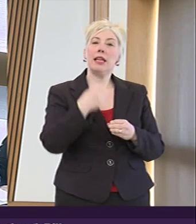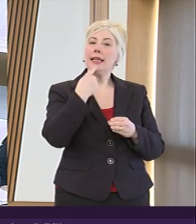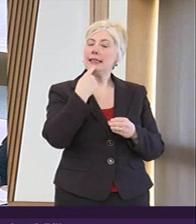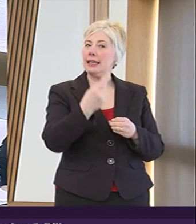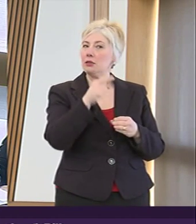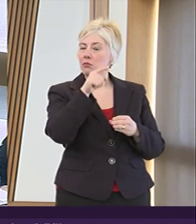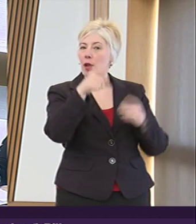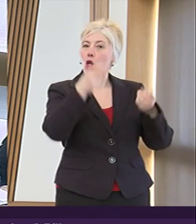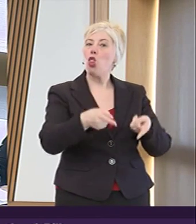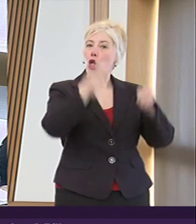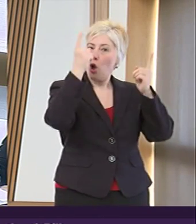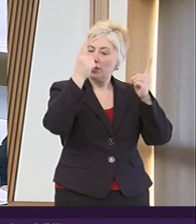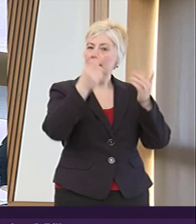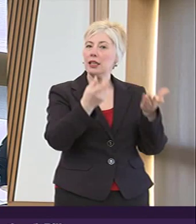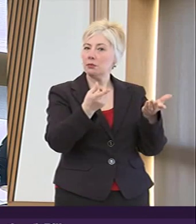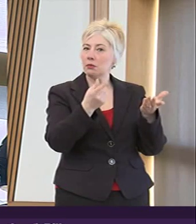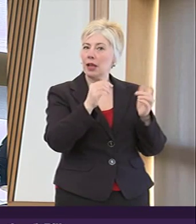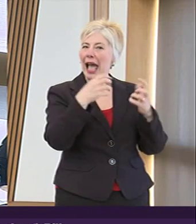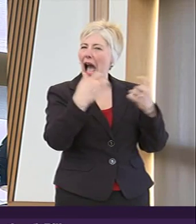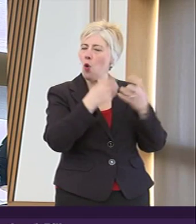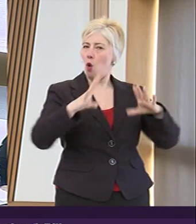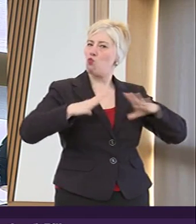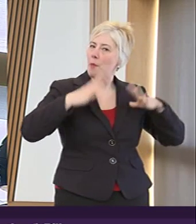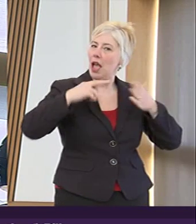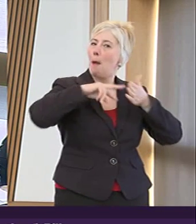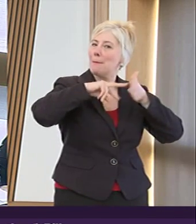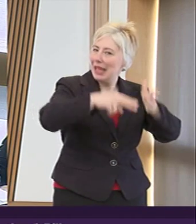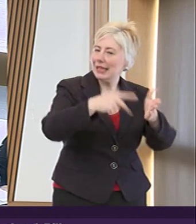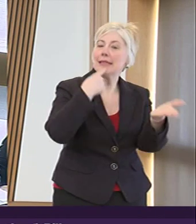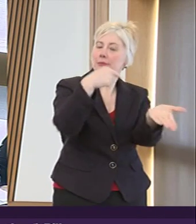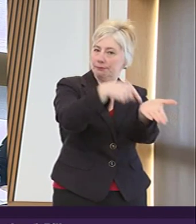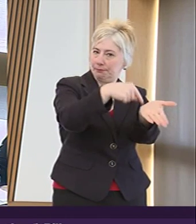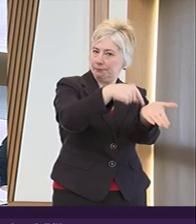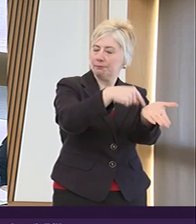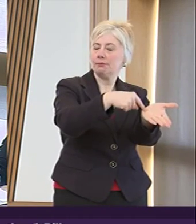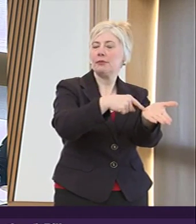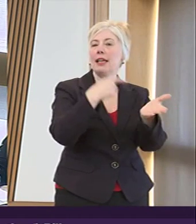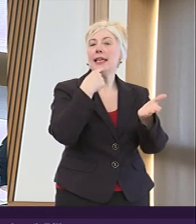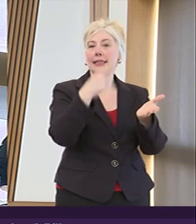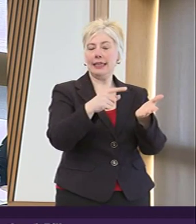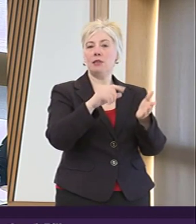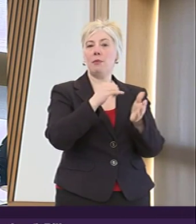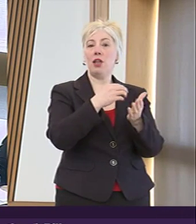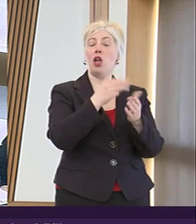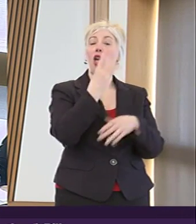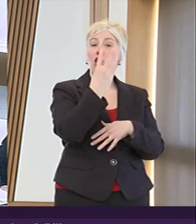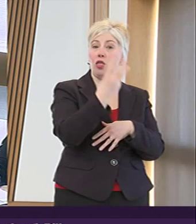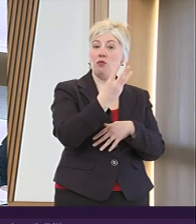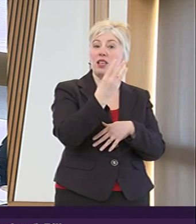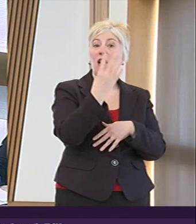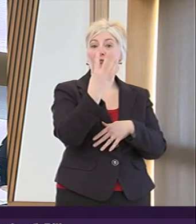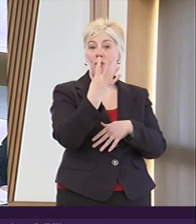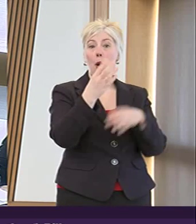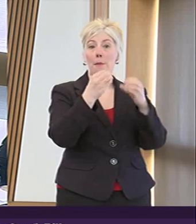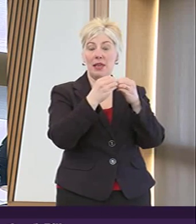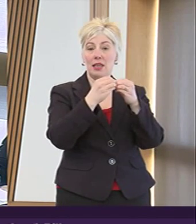authority is to have regard in preparing its plan these include at section 3 for b